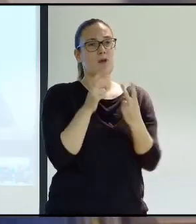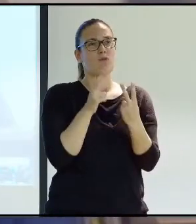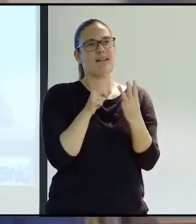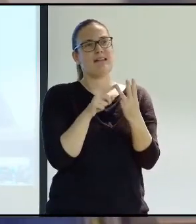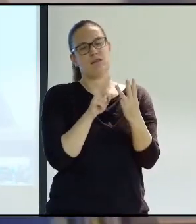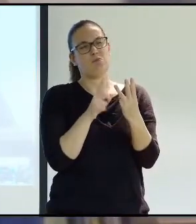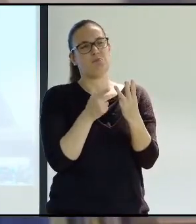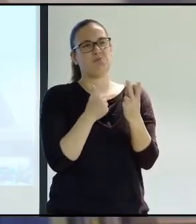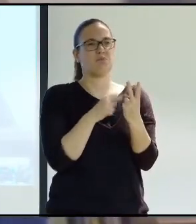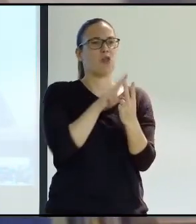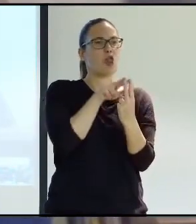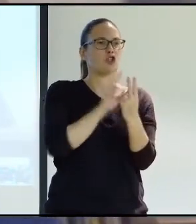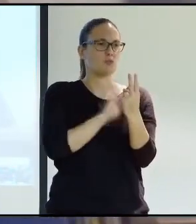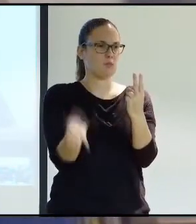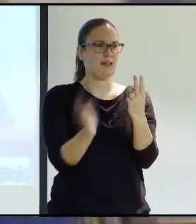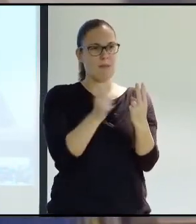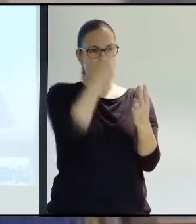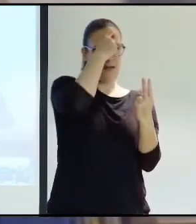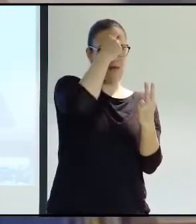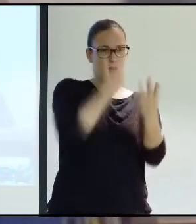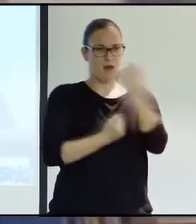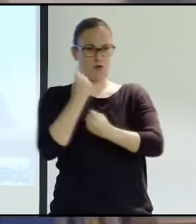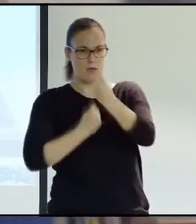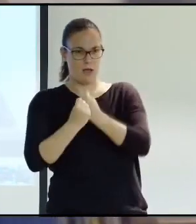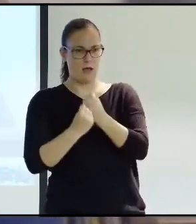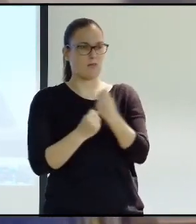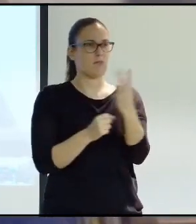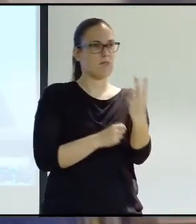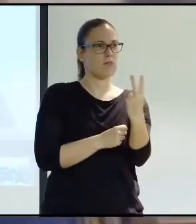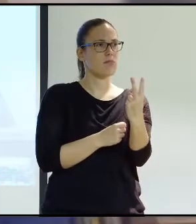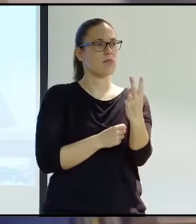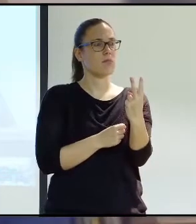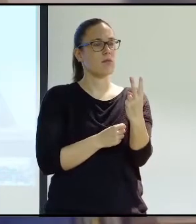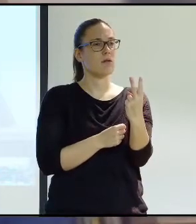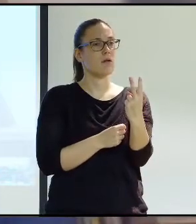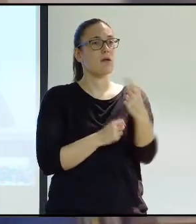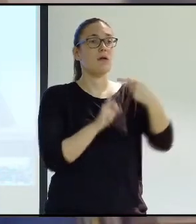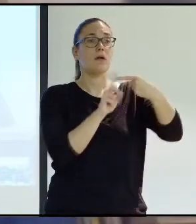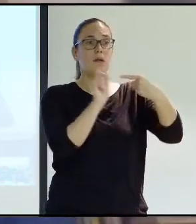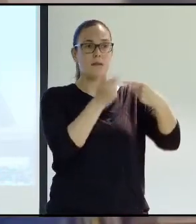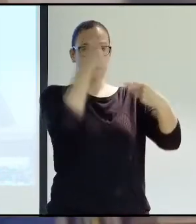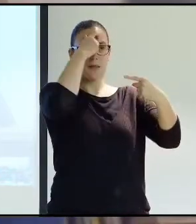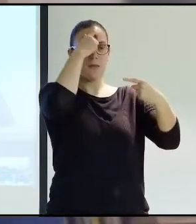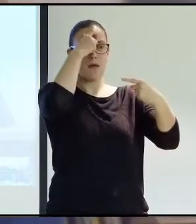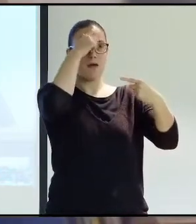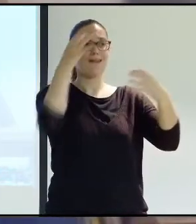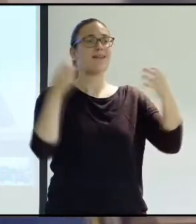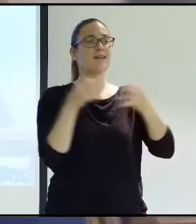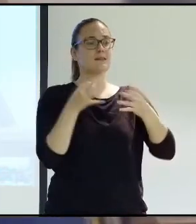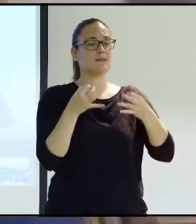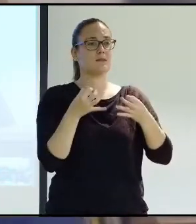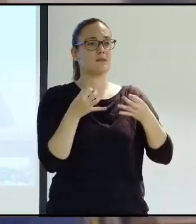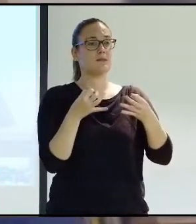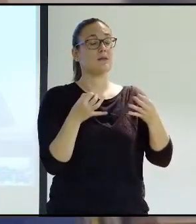the paradigm trap, there were two of them. So, let's talk about the paradigm trap. This law, as I say, had those